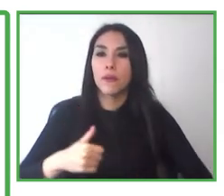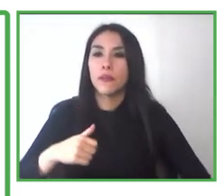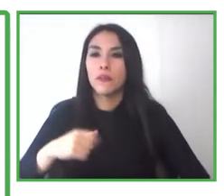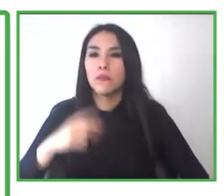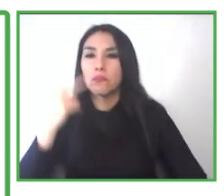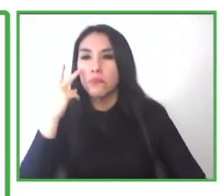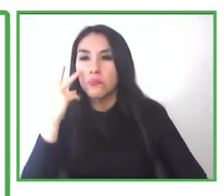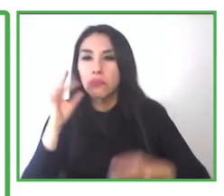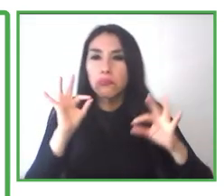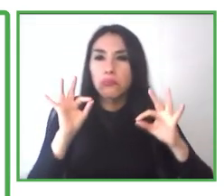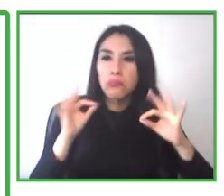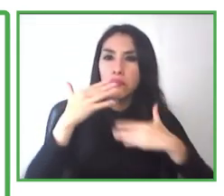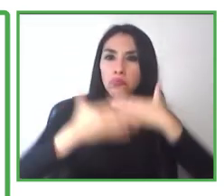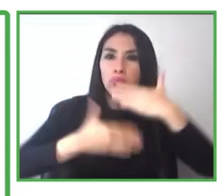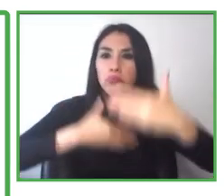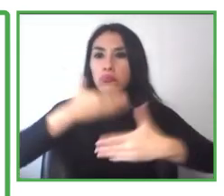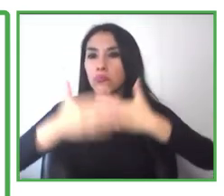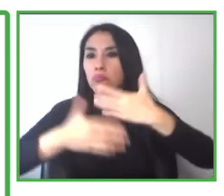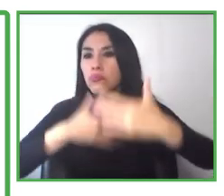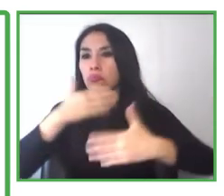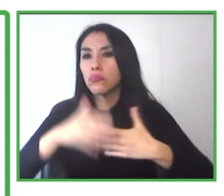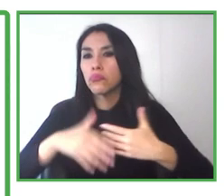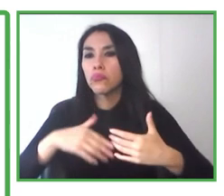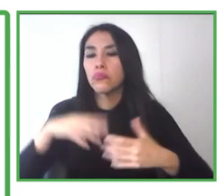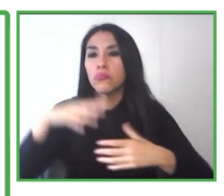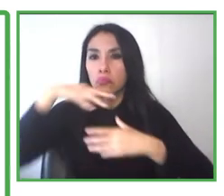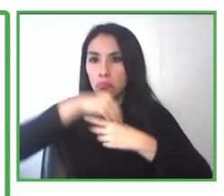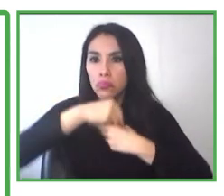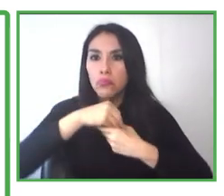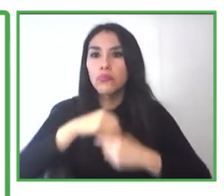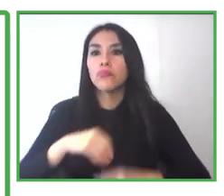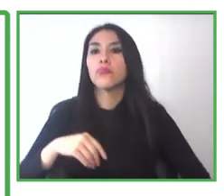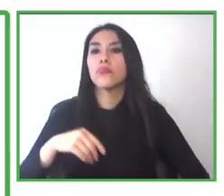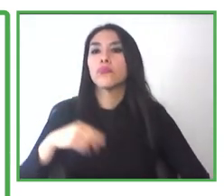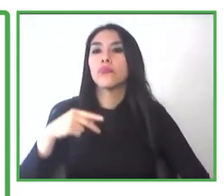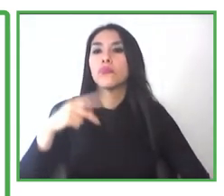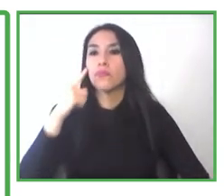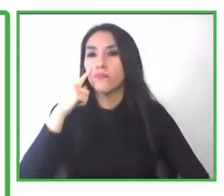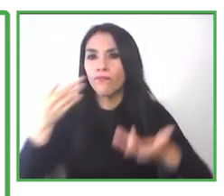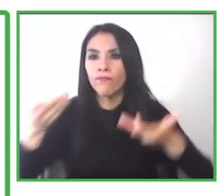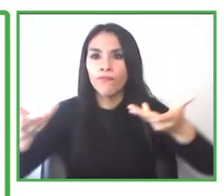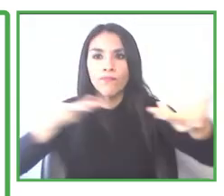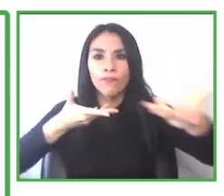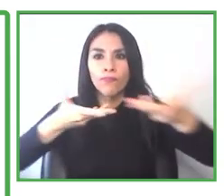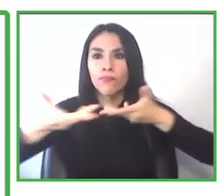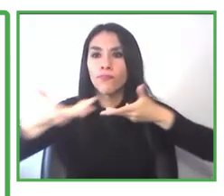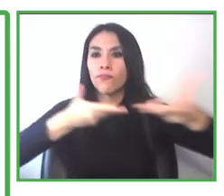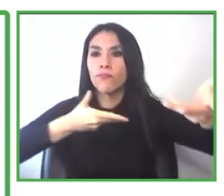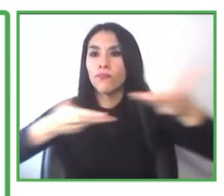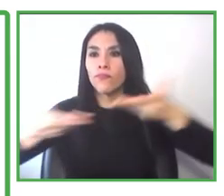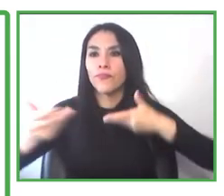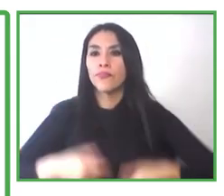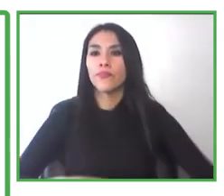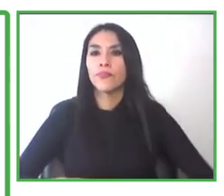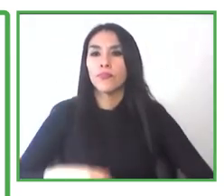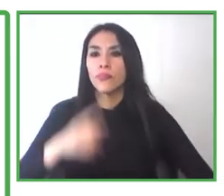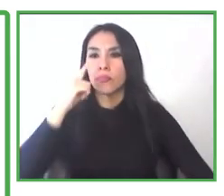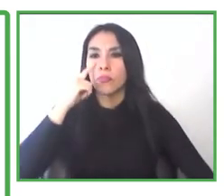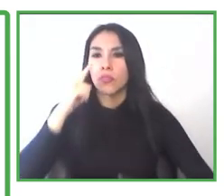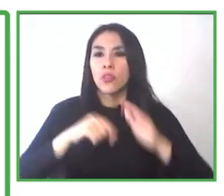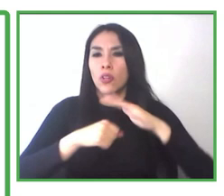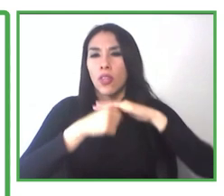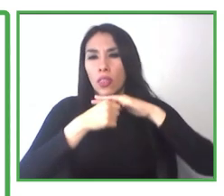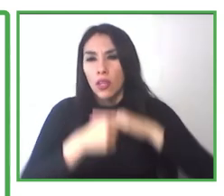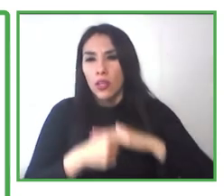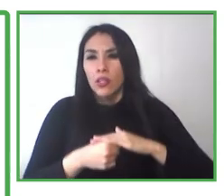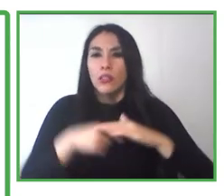And we train them on how to make their interviews more inclusive and how to